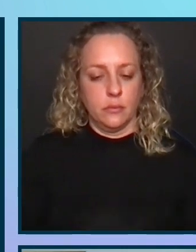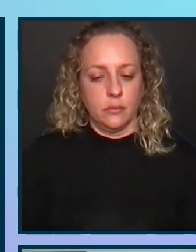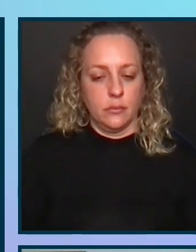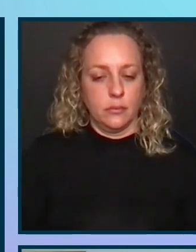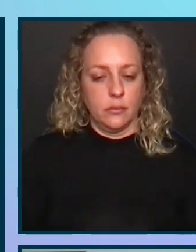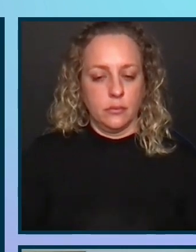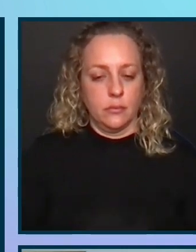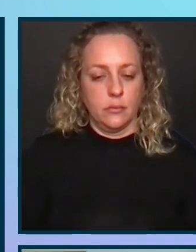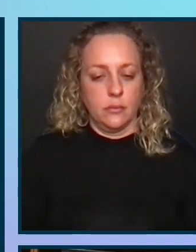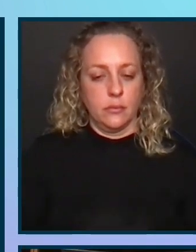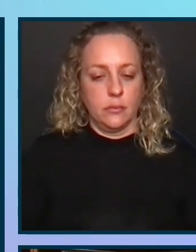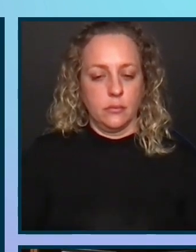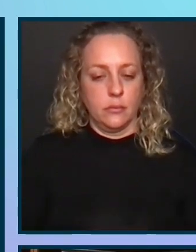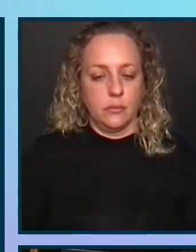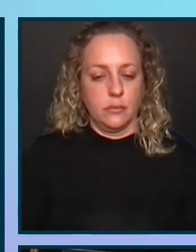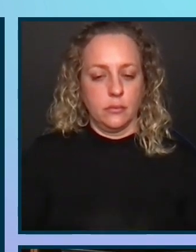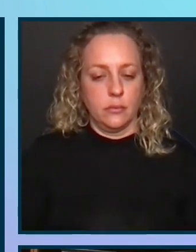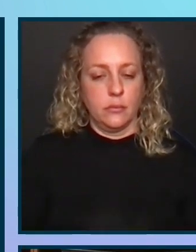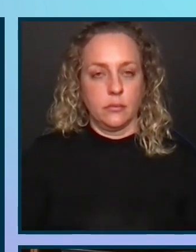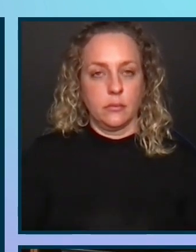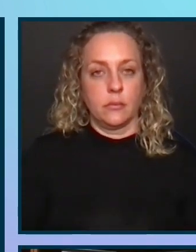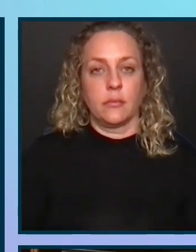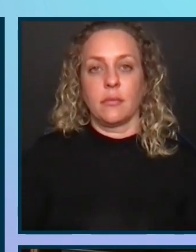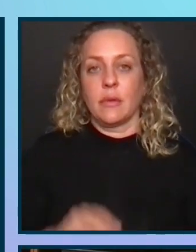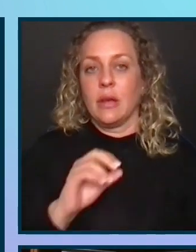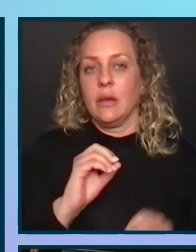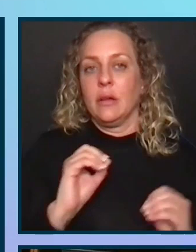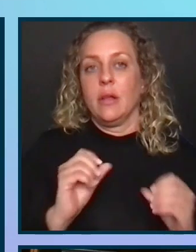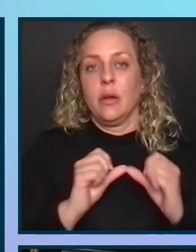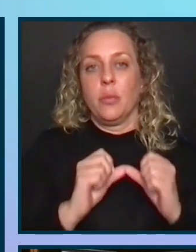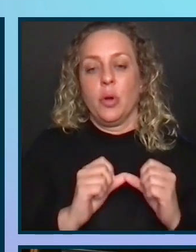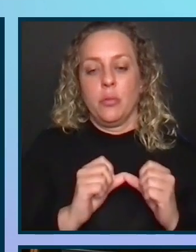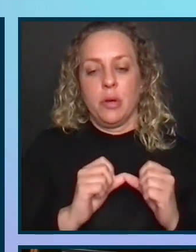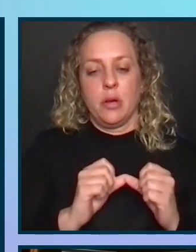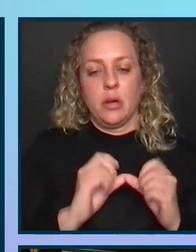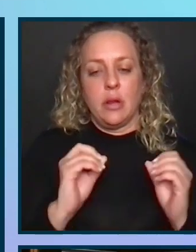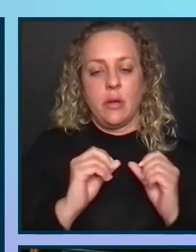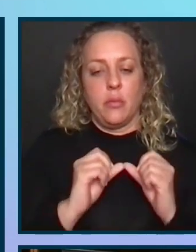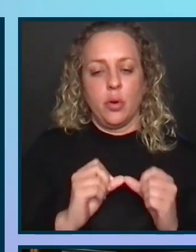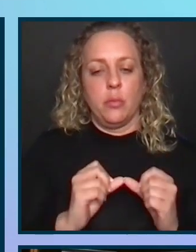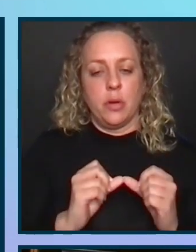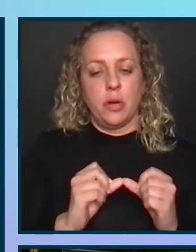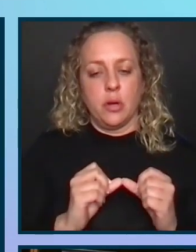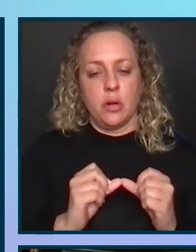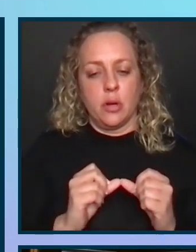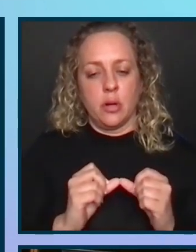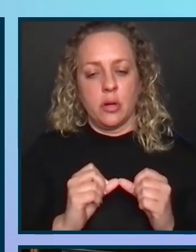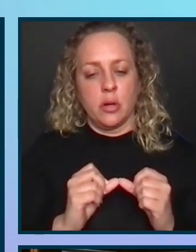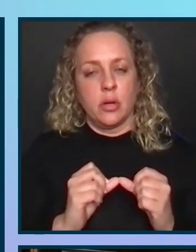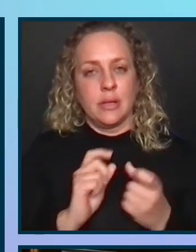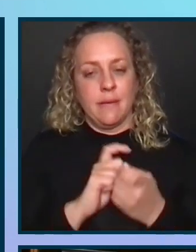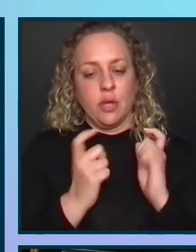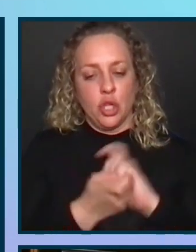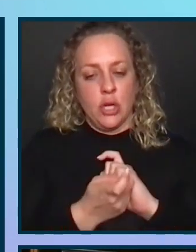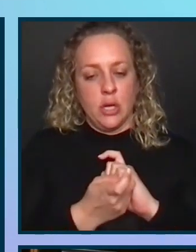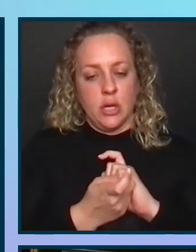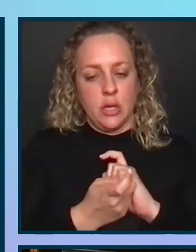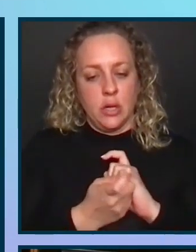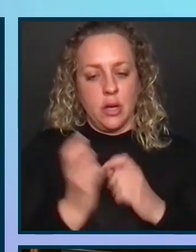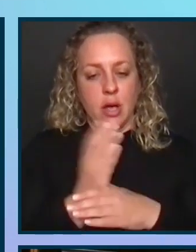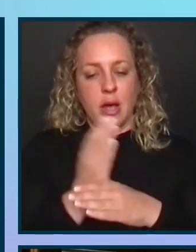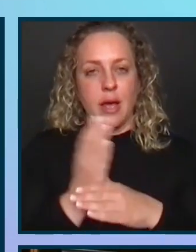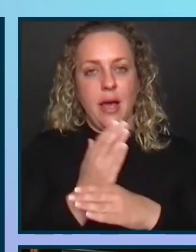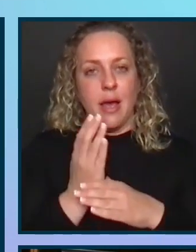Heidi? So there is nothing permanent about, sorry, nothing permanent except change. On average,